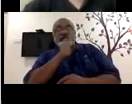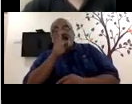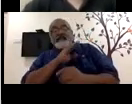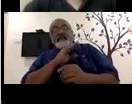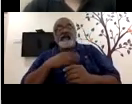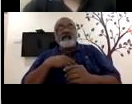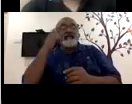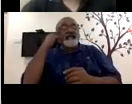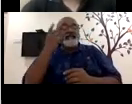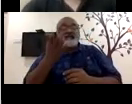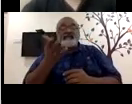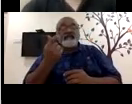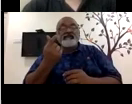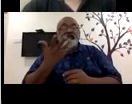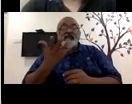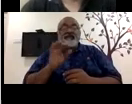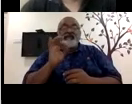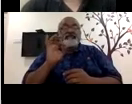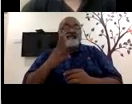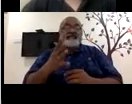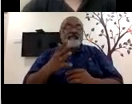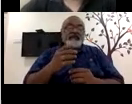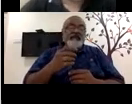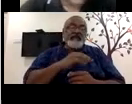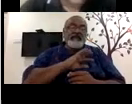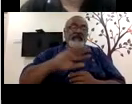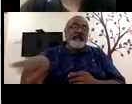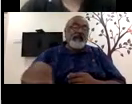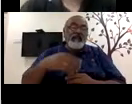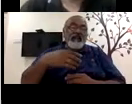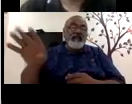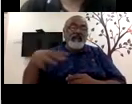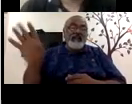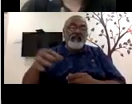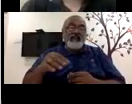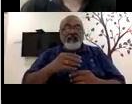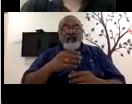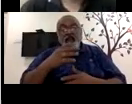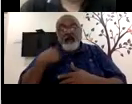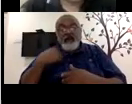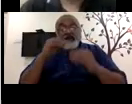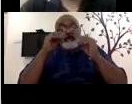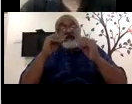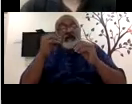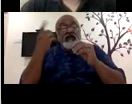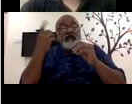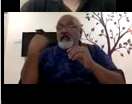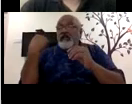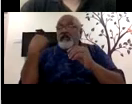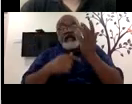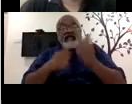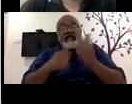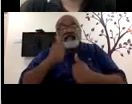eliminating because of other, um, entrance tests, et cetera, which we discussed yesterday, you know, a lot of tests are there, GD group